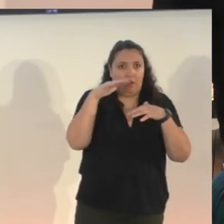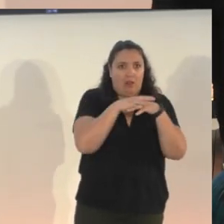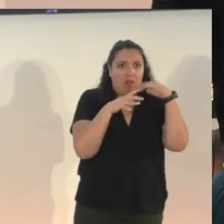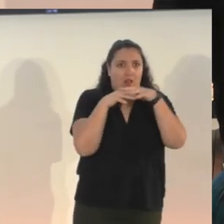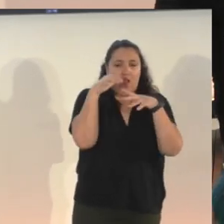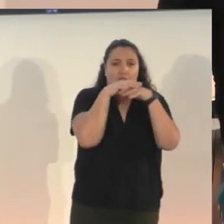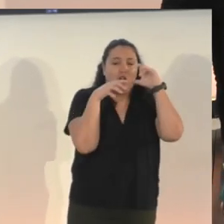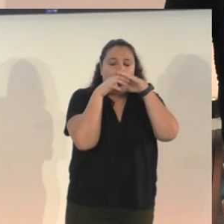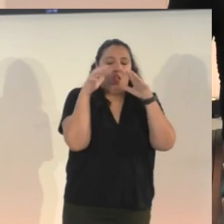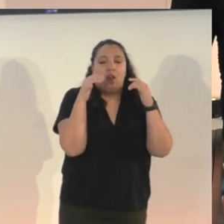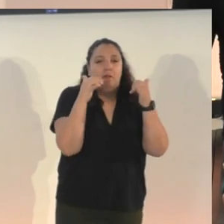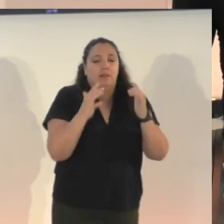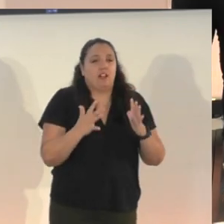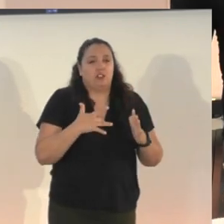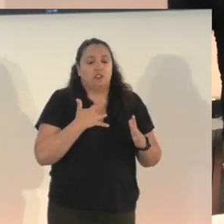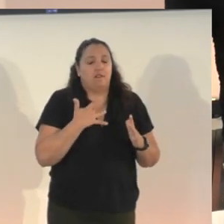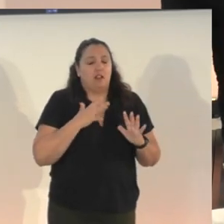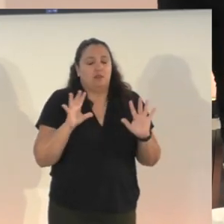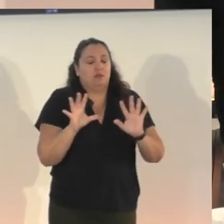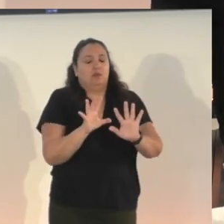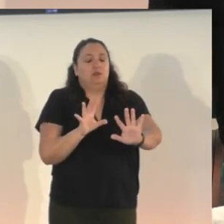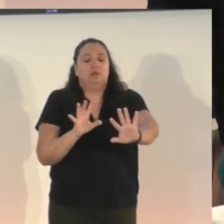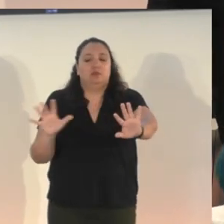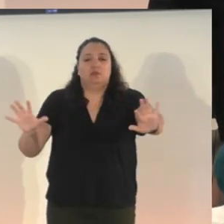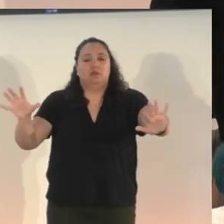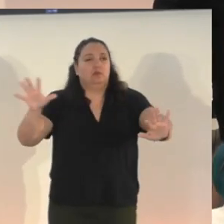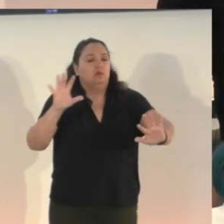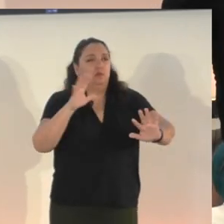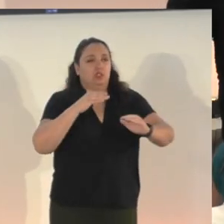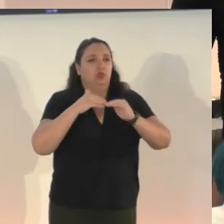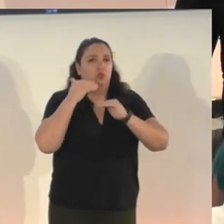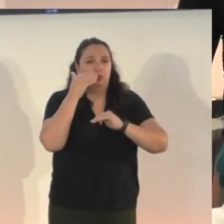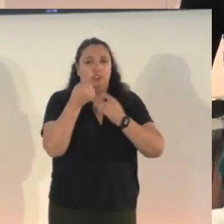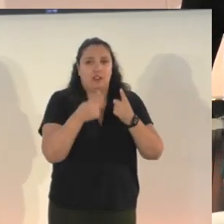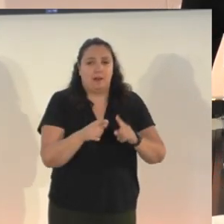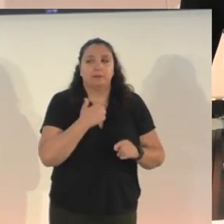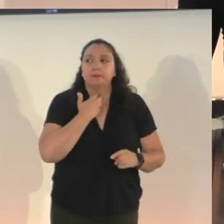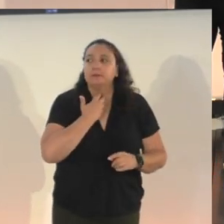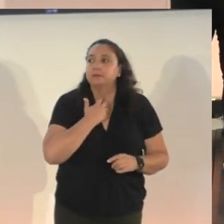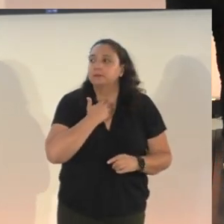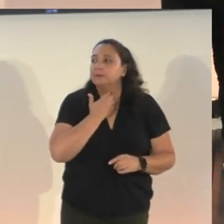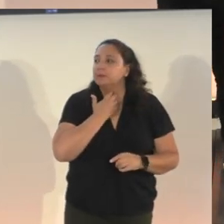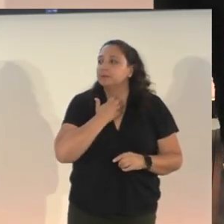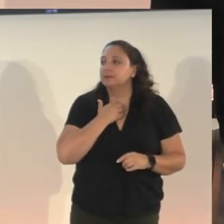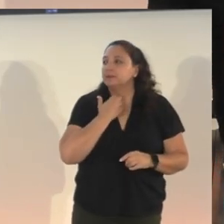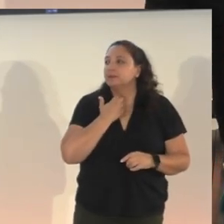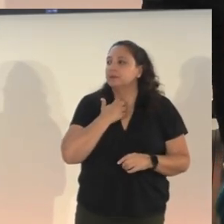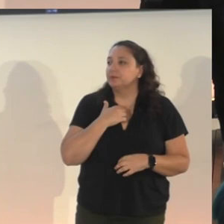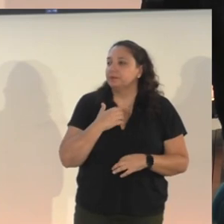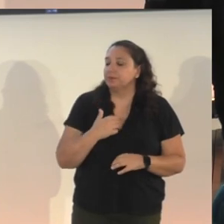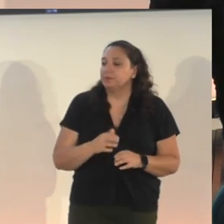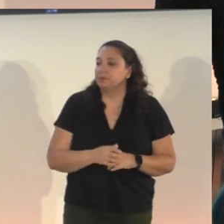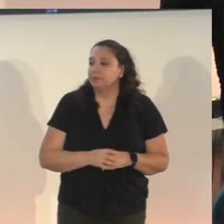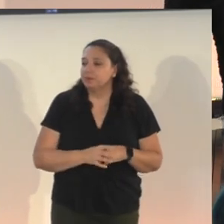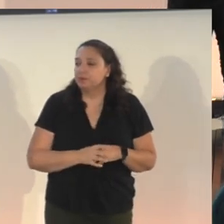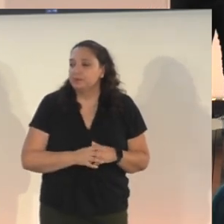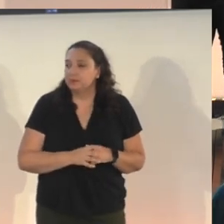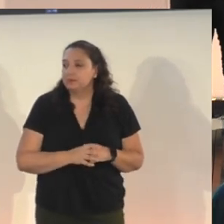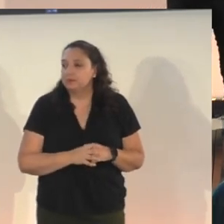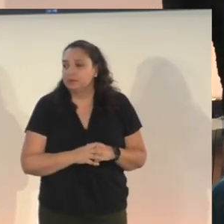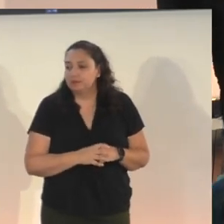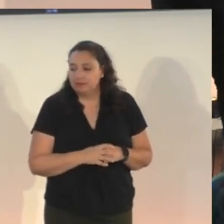players to understand what was happening. So for a better experience, we